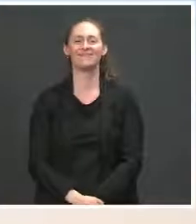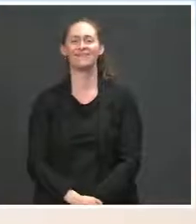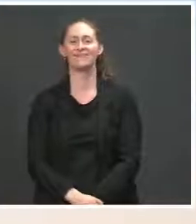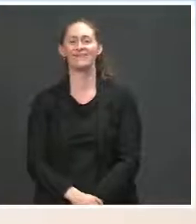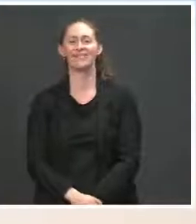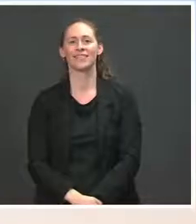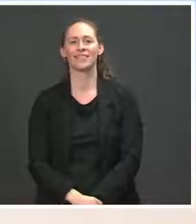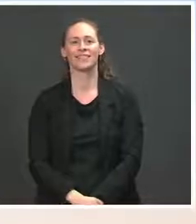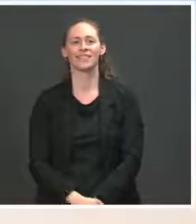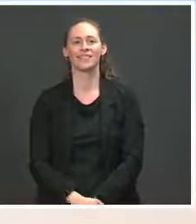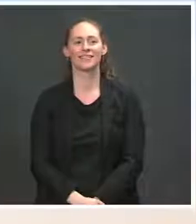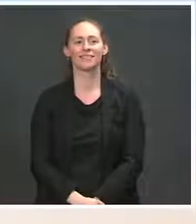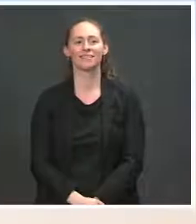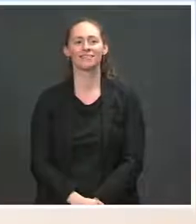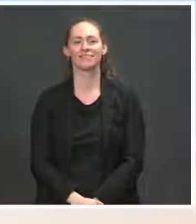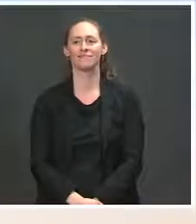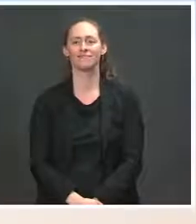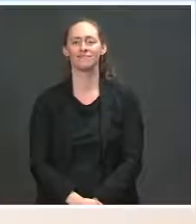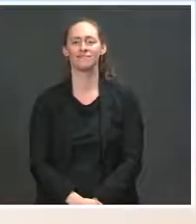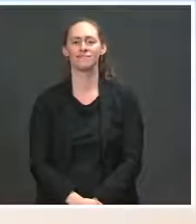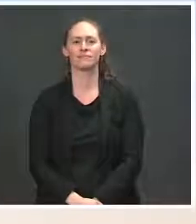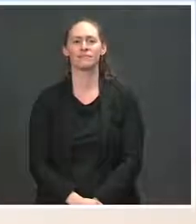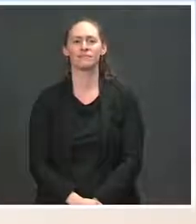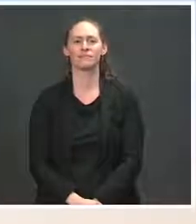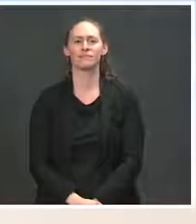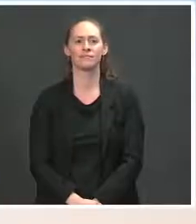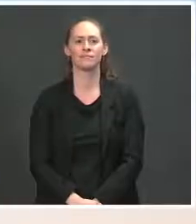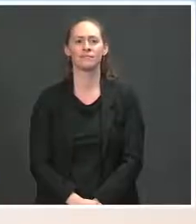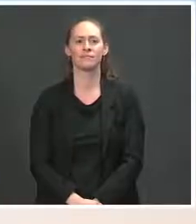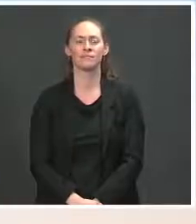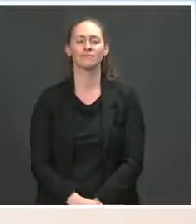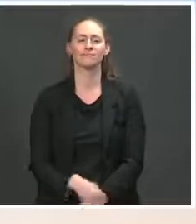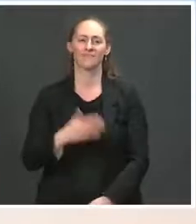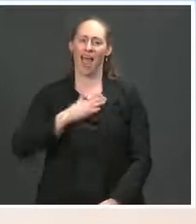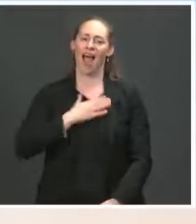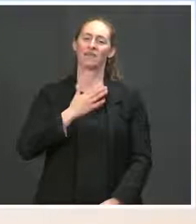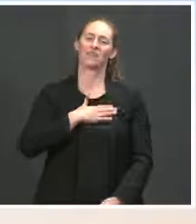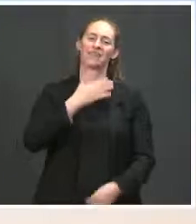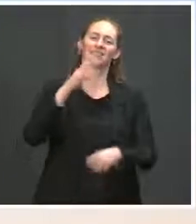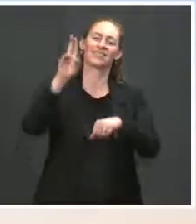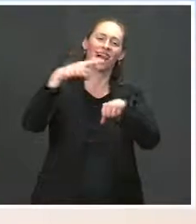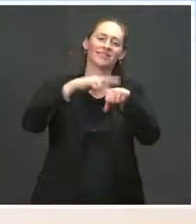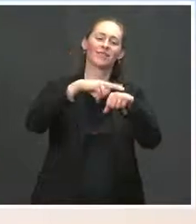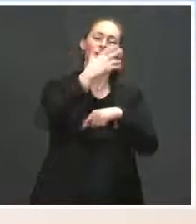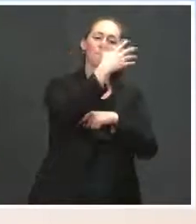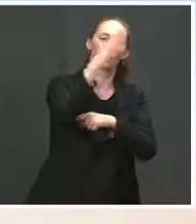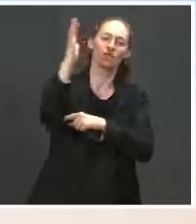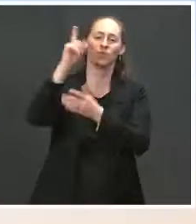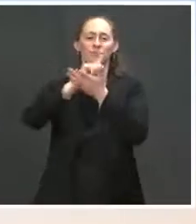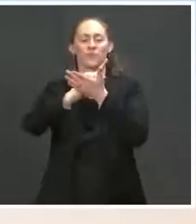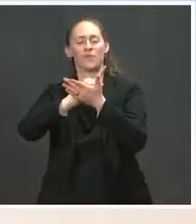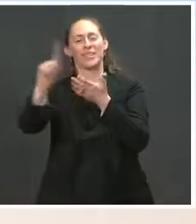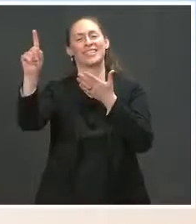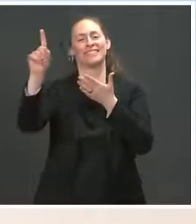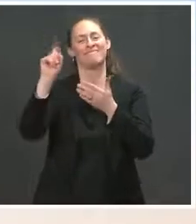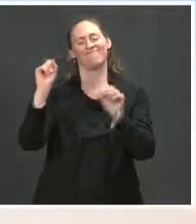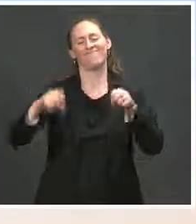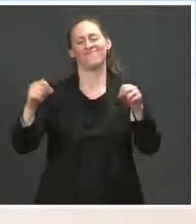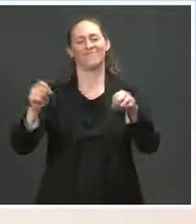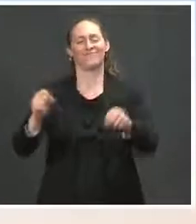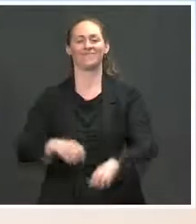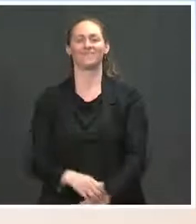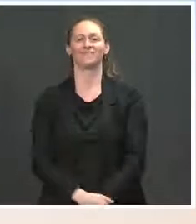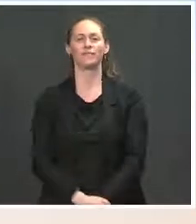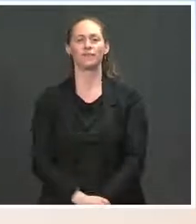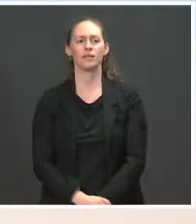Happy National Park Week. Ms. Happy Park Week. A good thing to celebrate. Okay. A couple of other items for all of you at